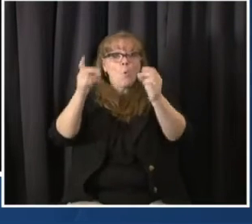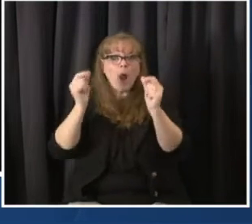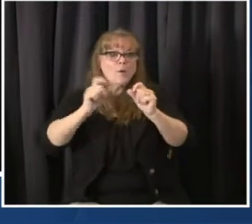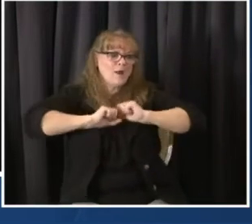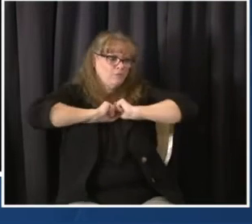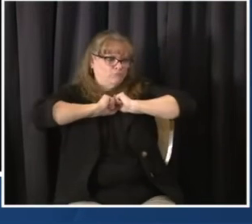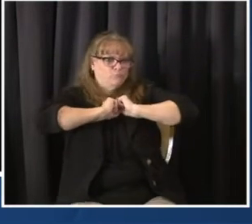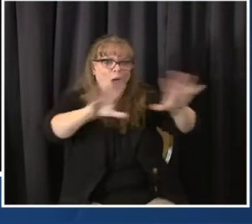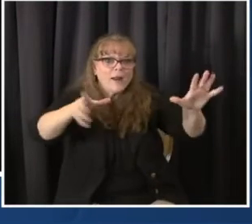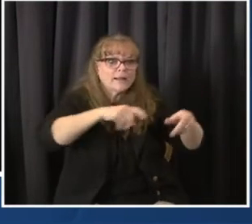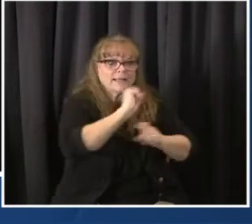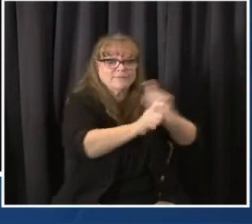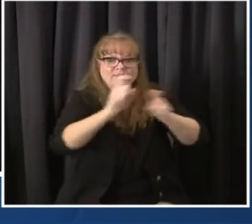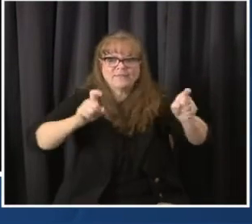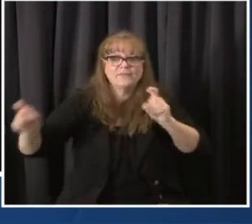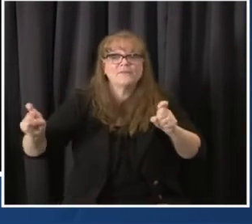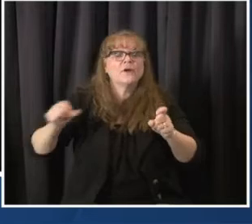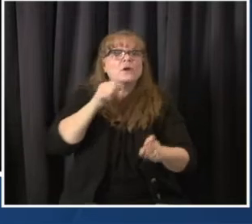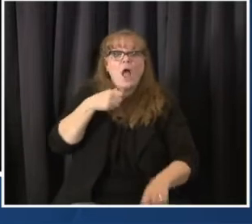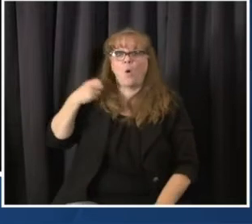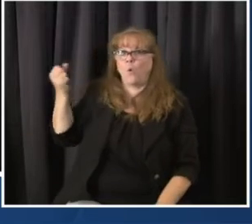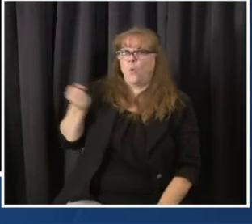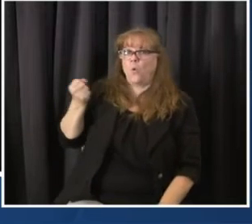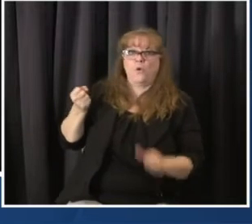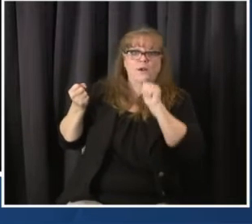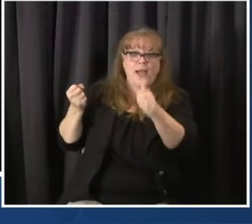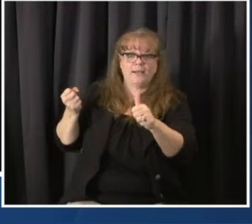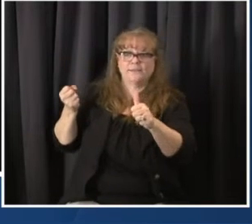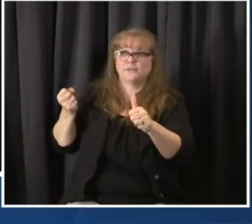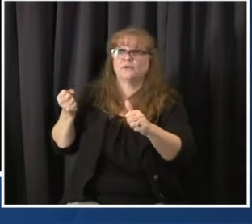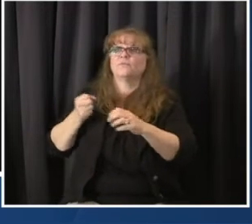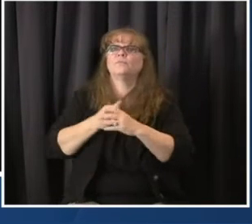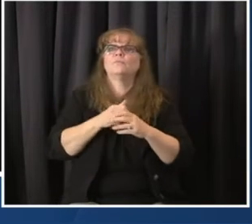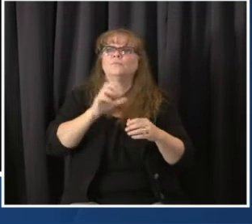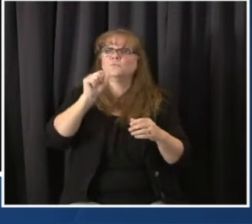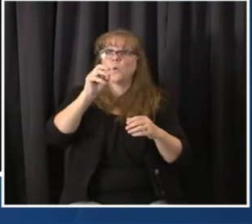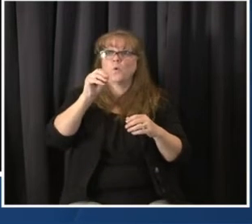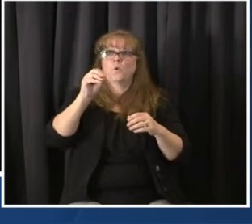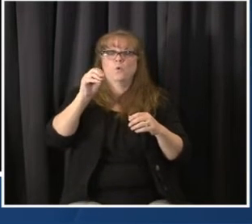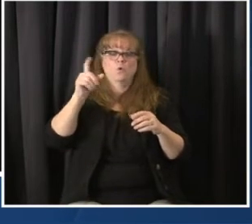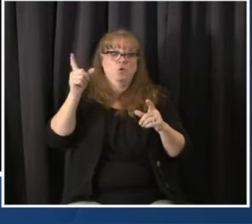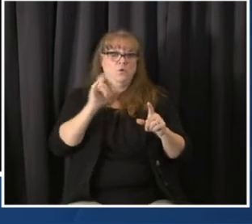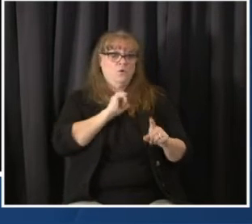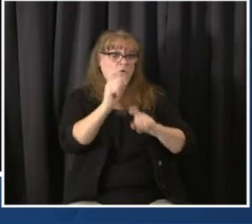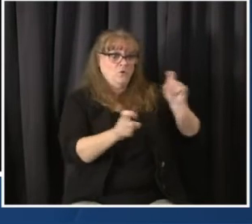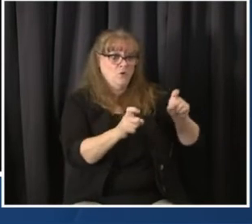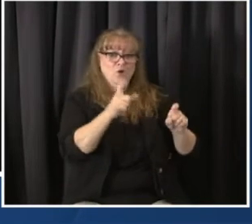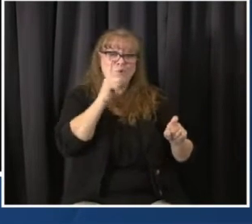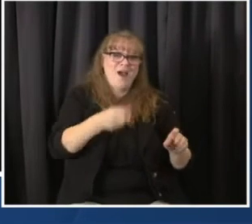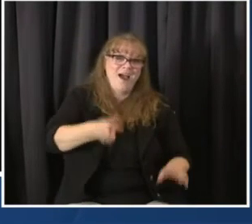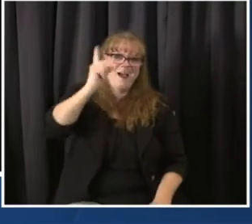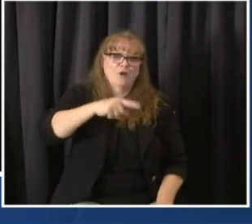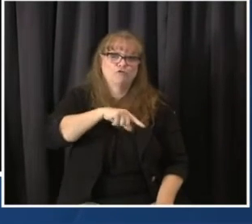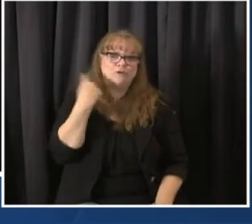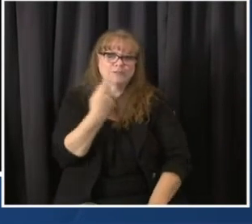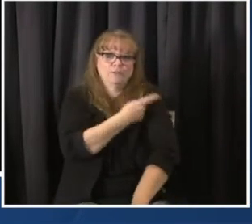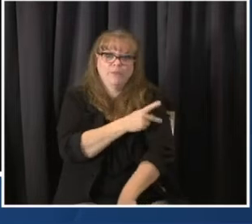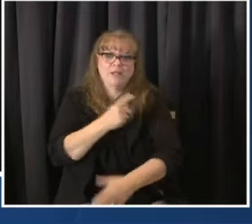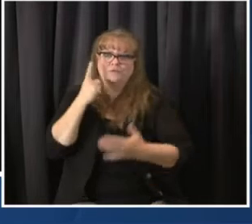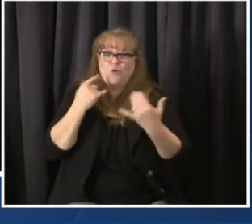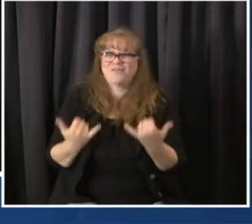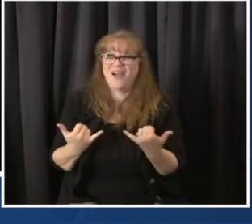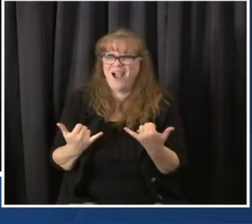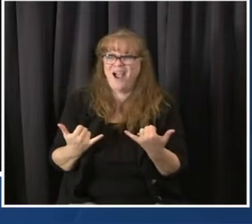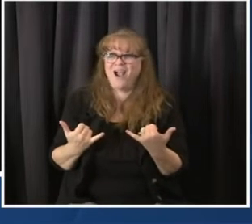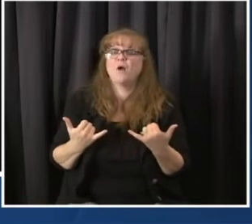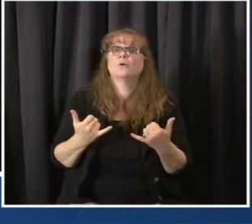biggest health impact and saving lives. Just a couple updates on that supply. There's a couple areas of potential upside on supply. All of our